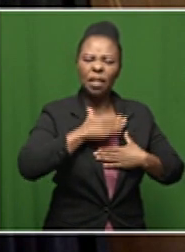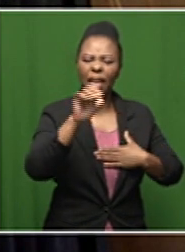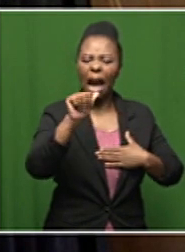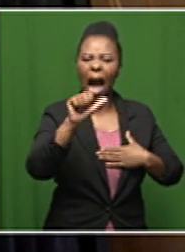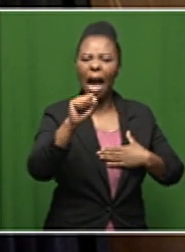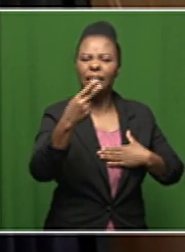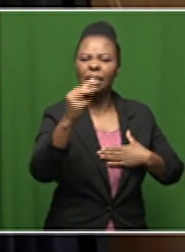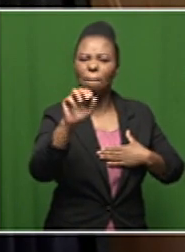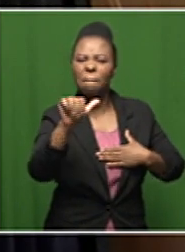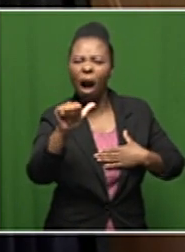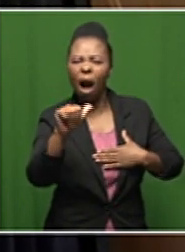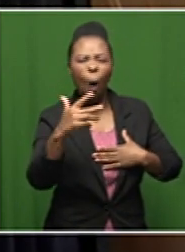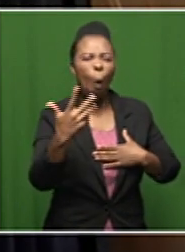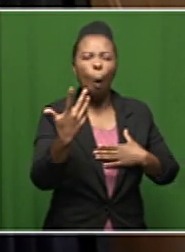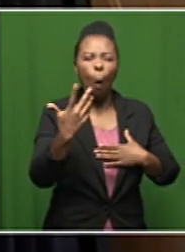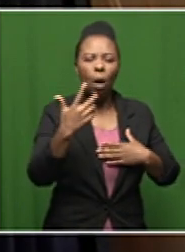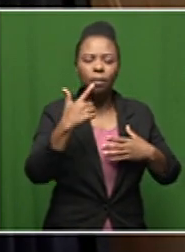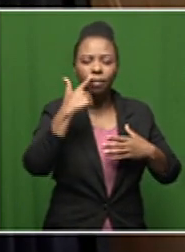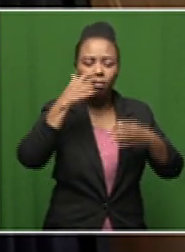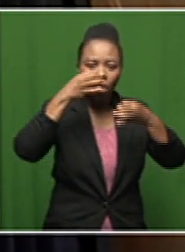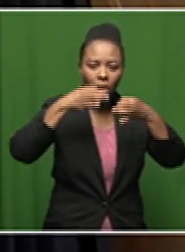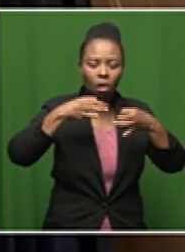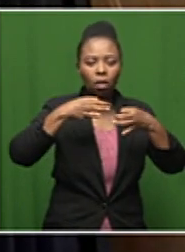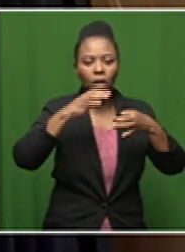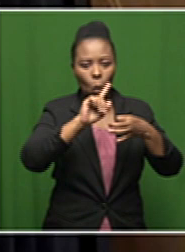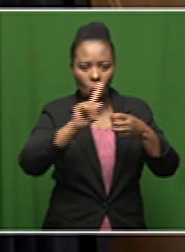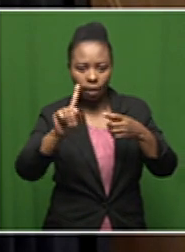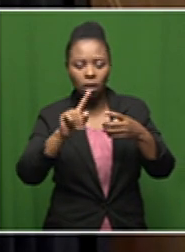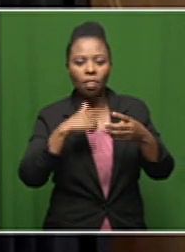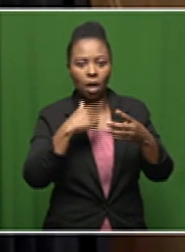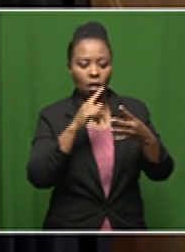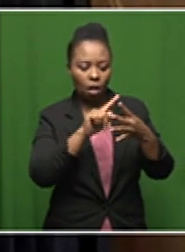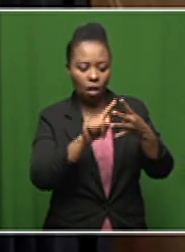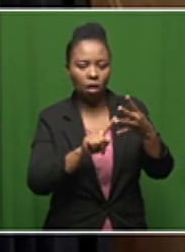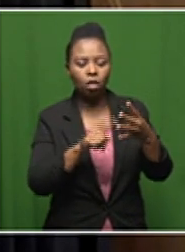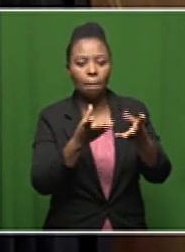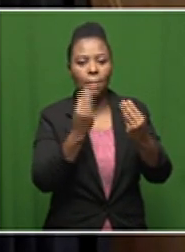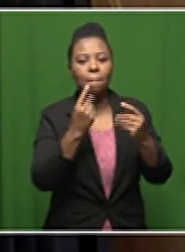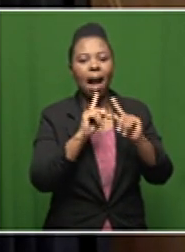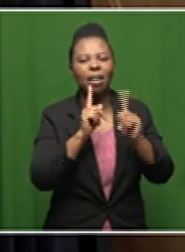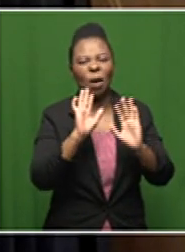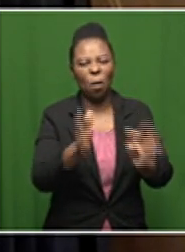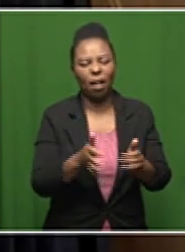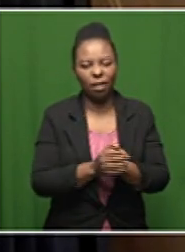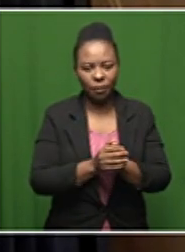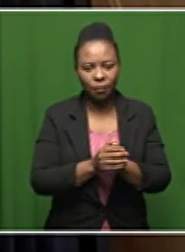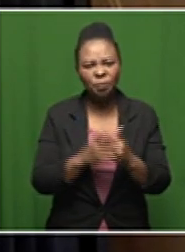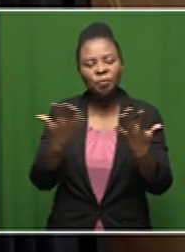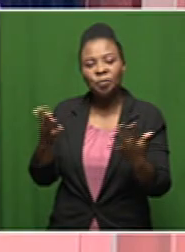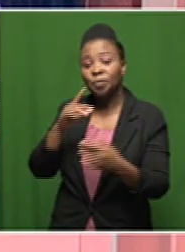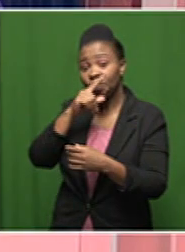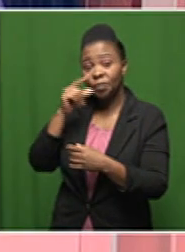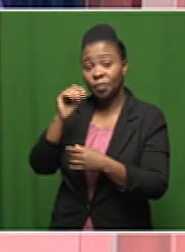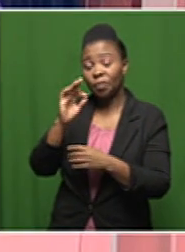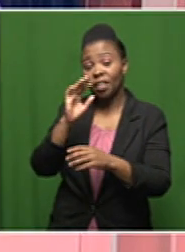if you look down one of those lines you'll find the answer all right okay let's uh get faith uh